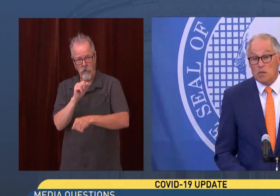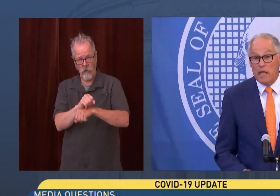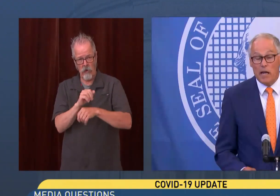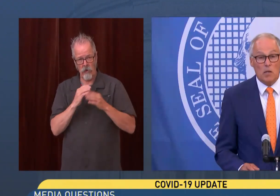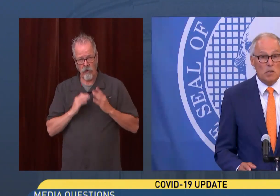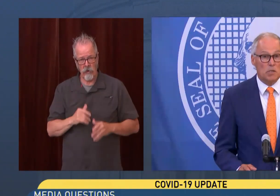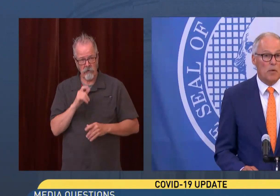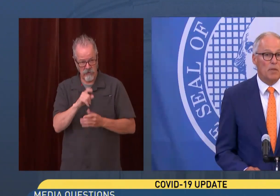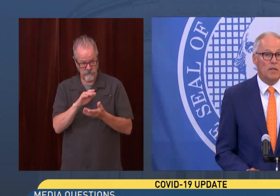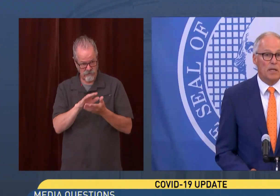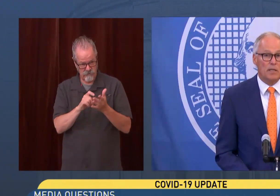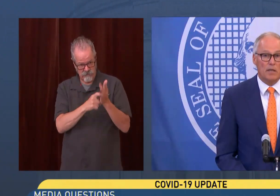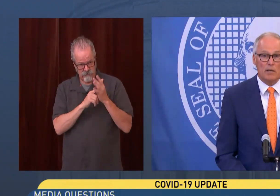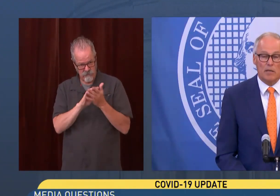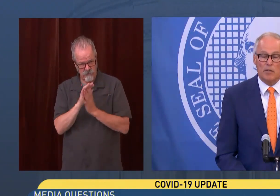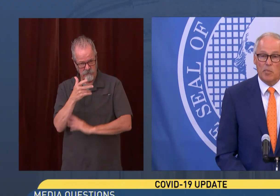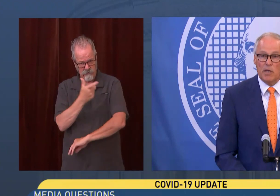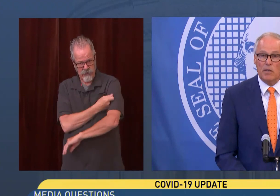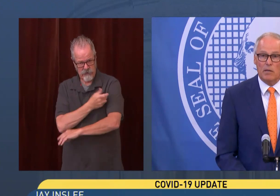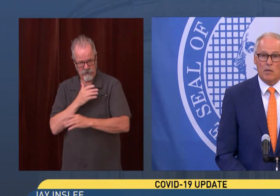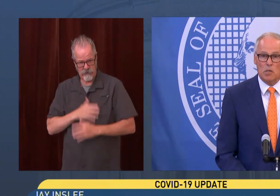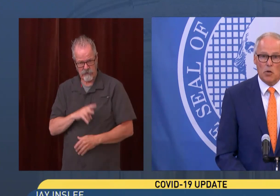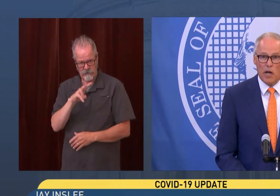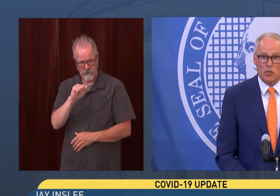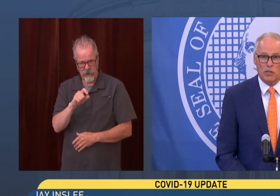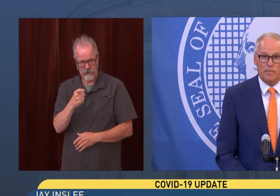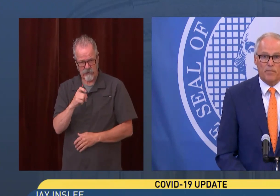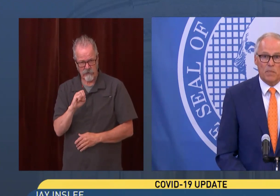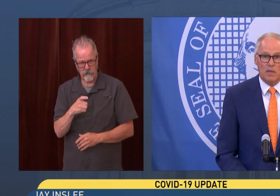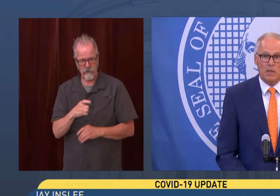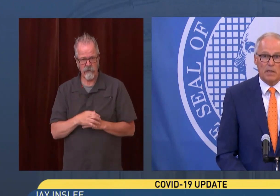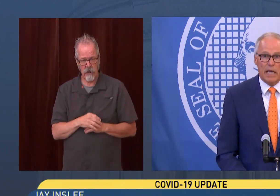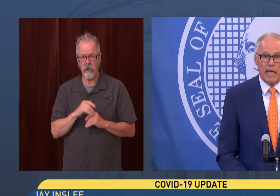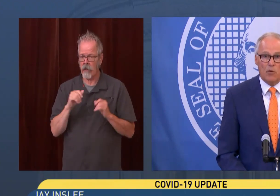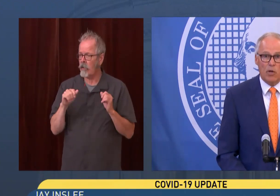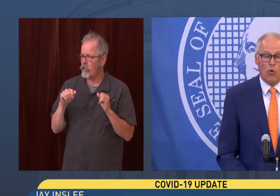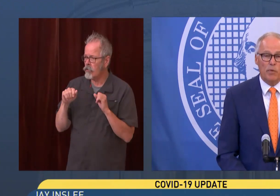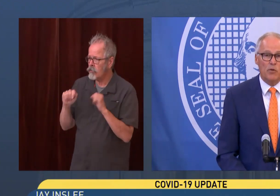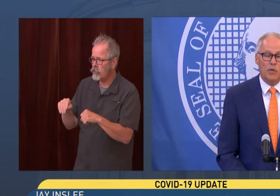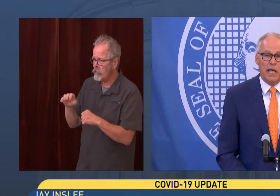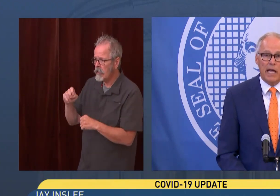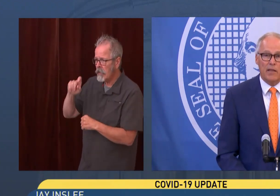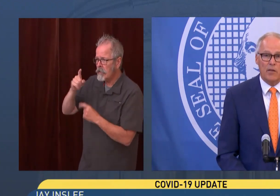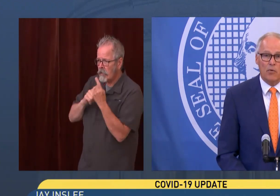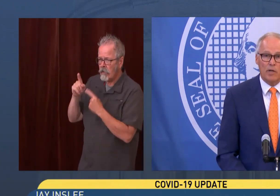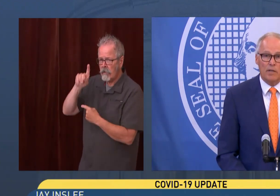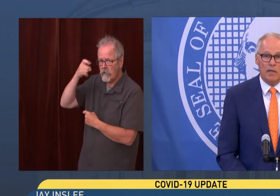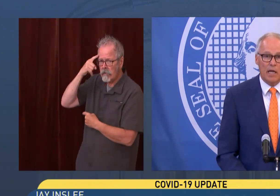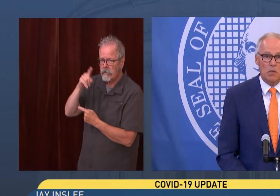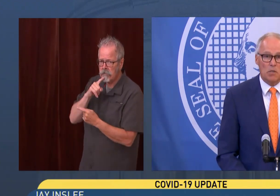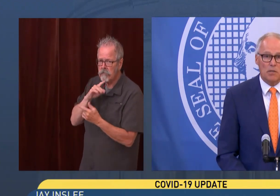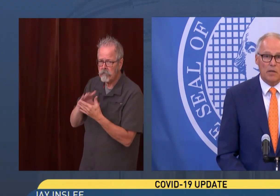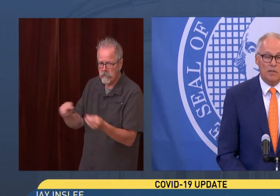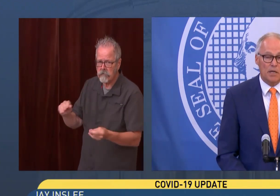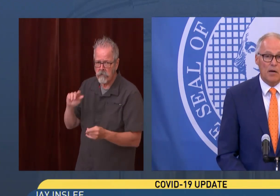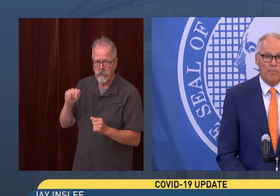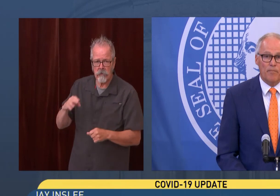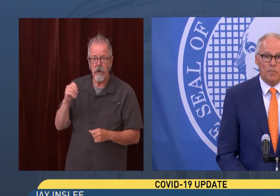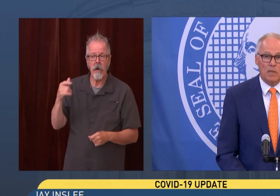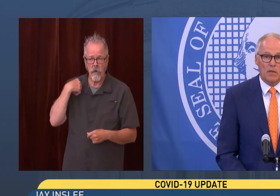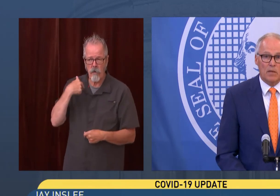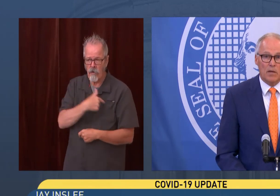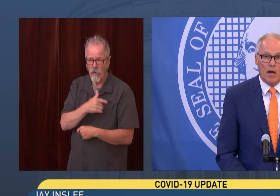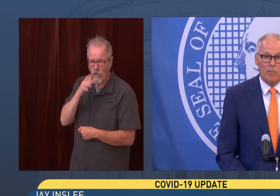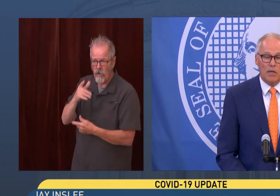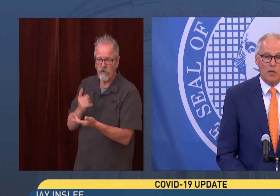Yes, that is something that, uh, could be in consideration. And we will be doing that in the, uh, the days to come,